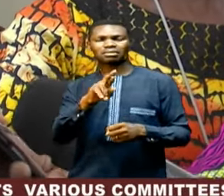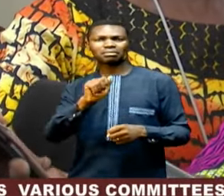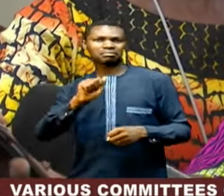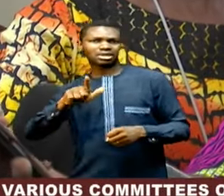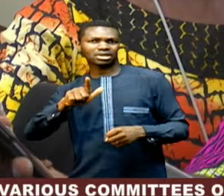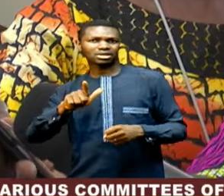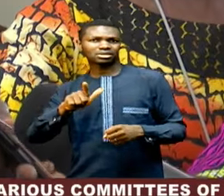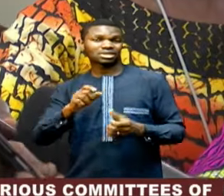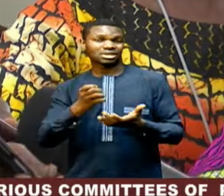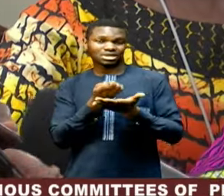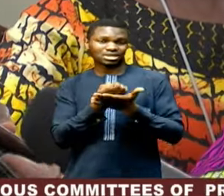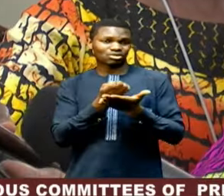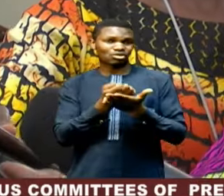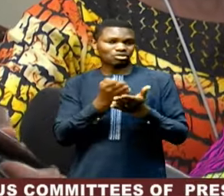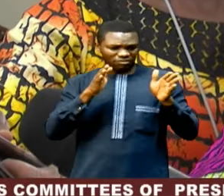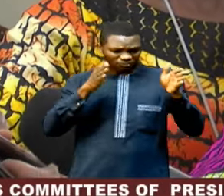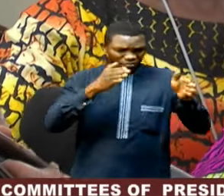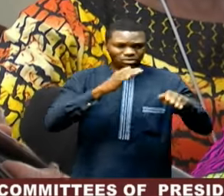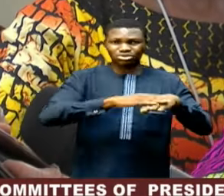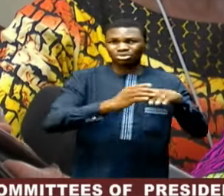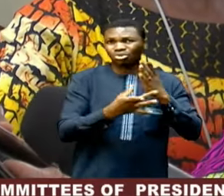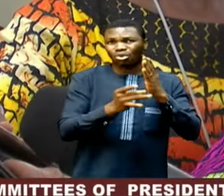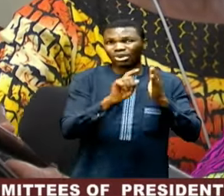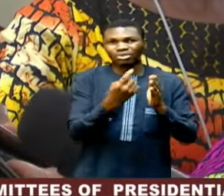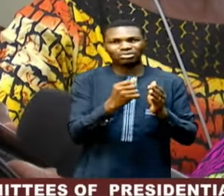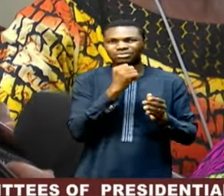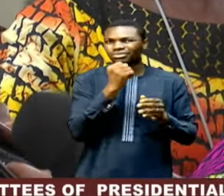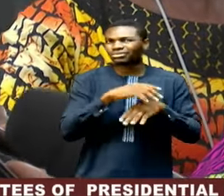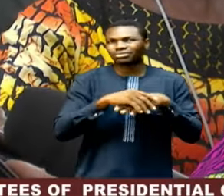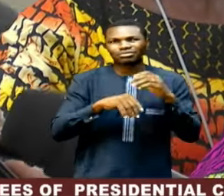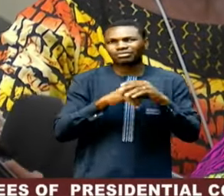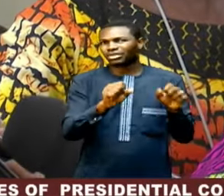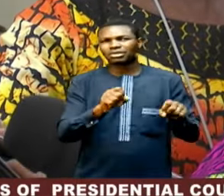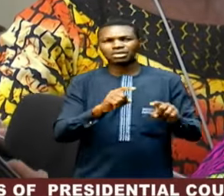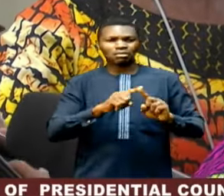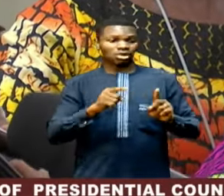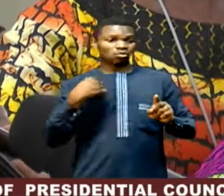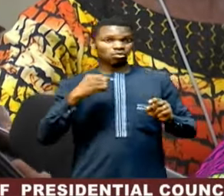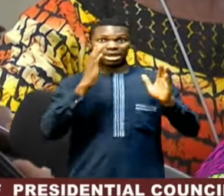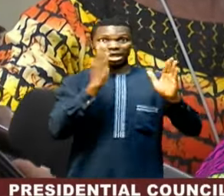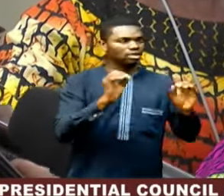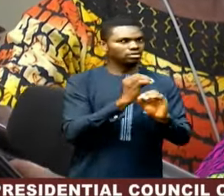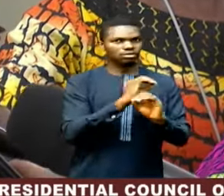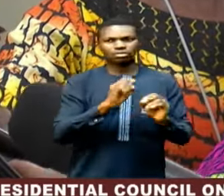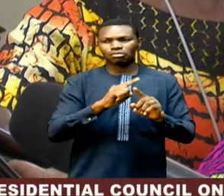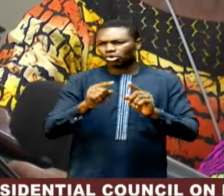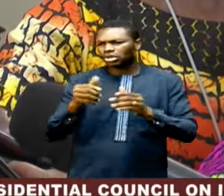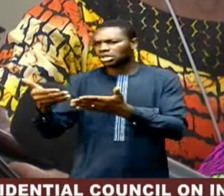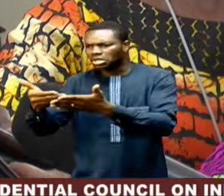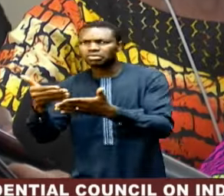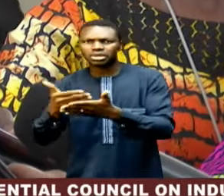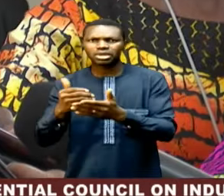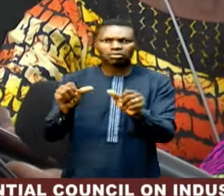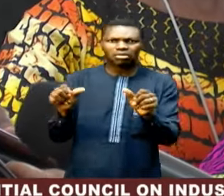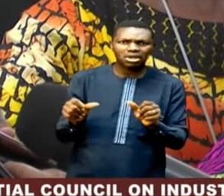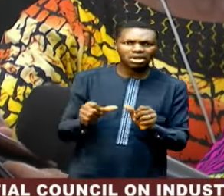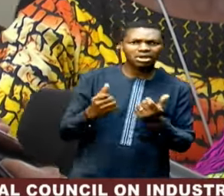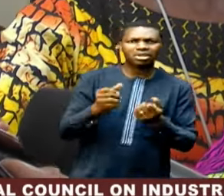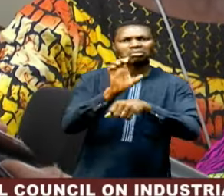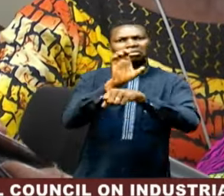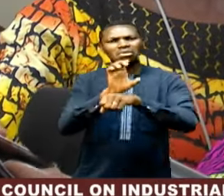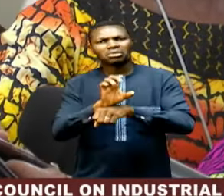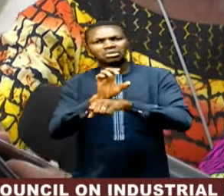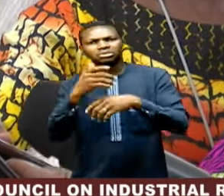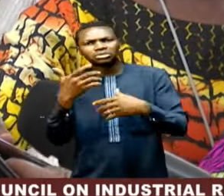we have today is not comfortable. Of course it is not going to be abandoned, but these two new areas, as well as culture and tourism, I believe